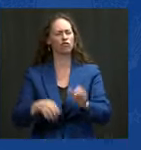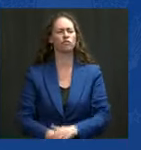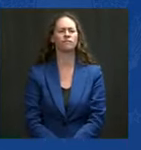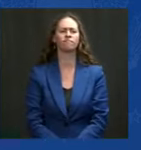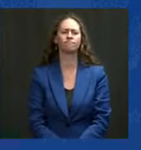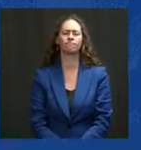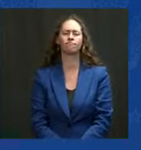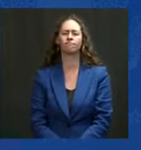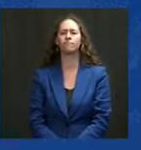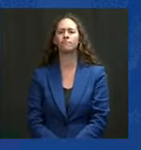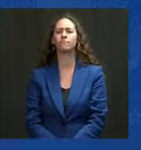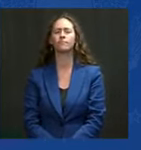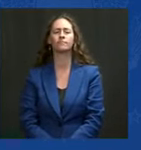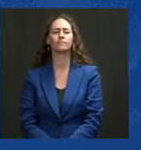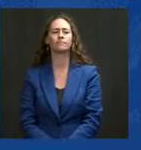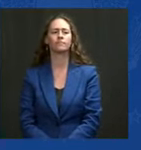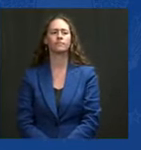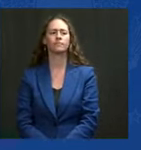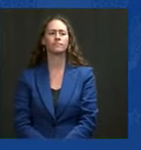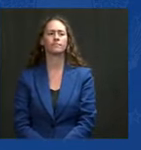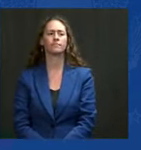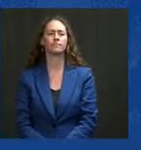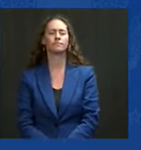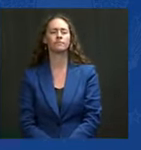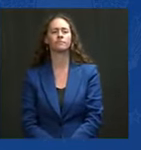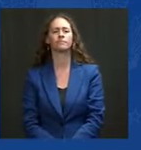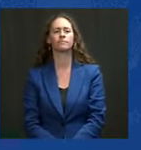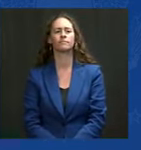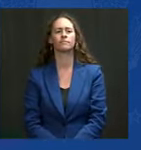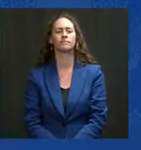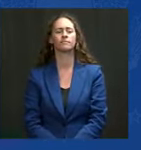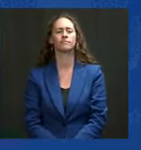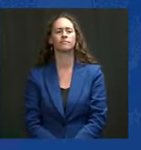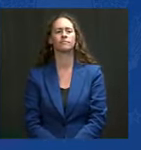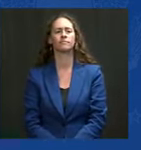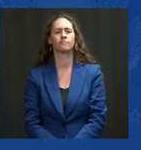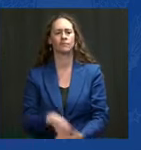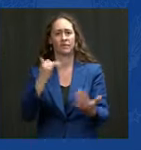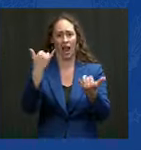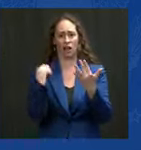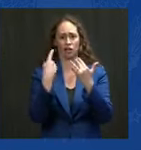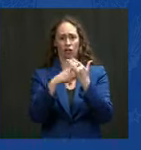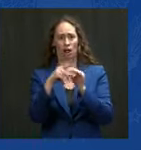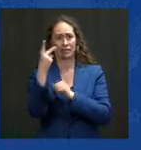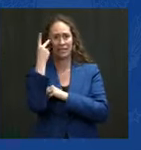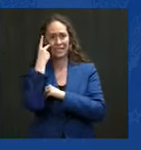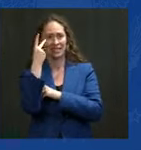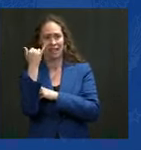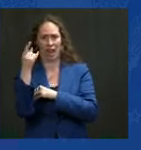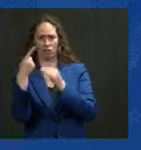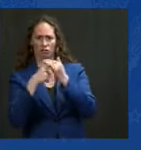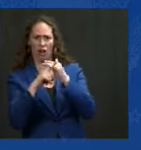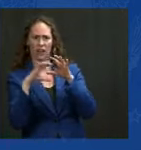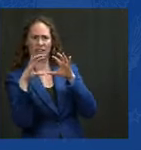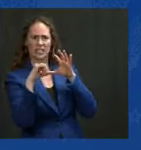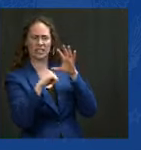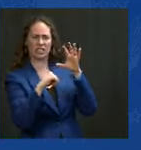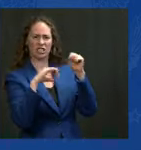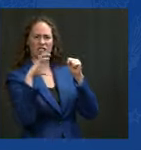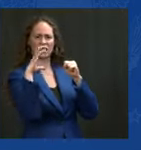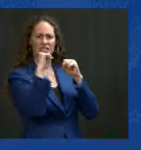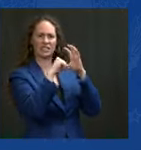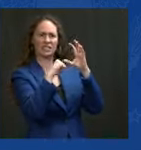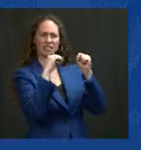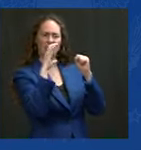There's an unfolding assault taking place in America today, an attempt to suppress and subvert